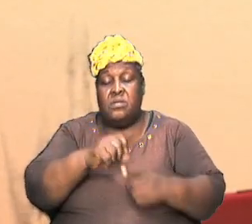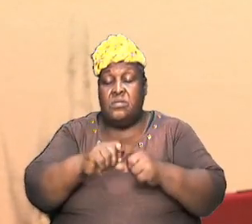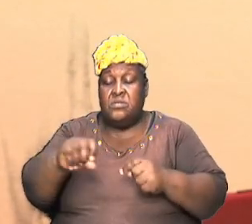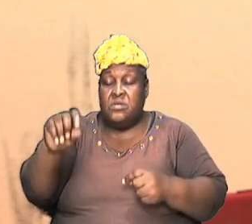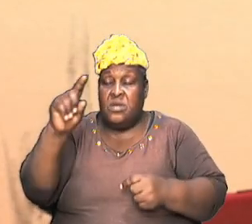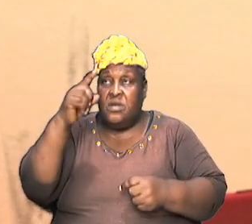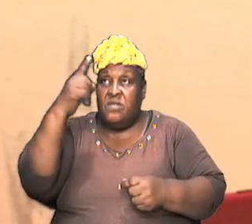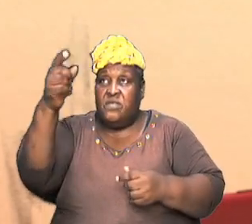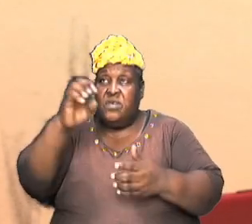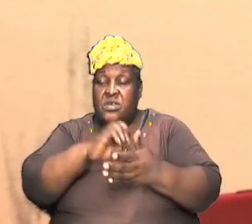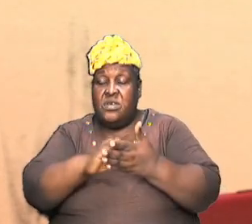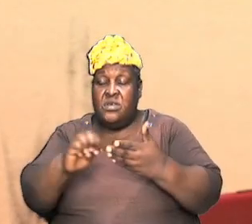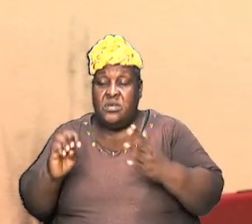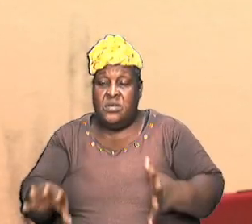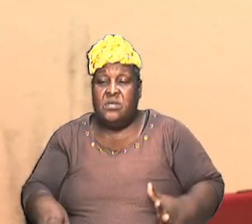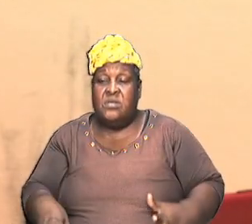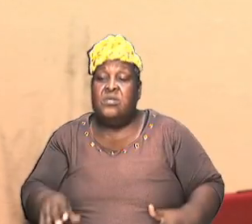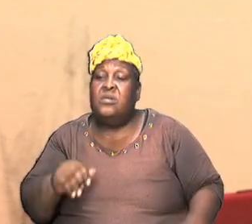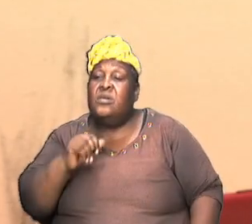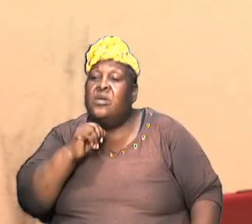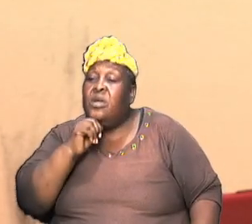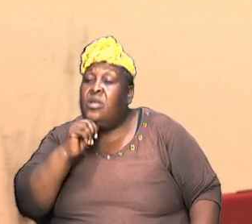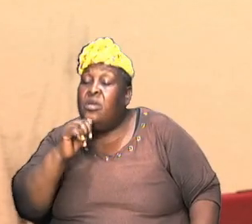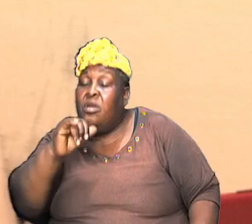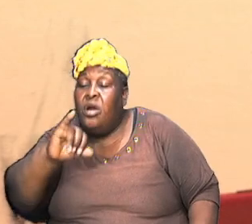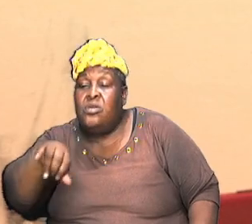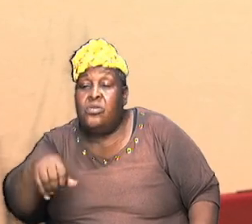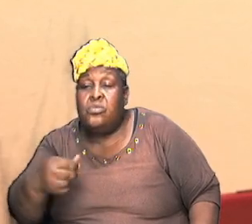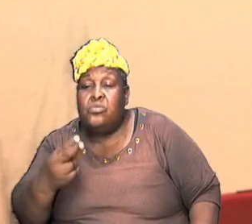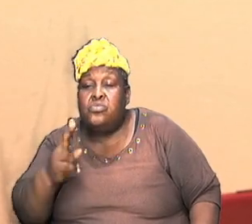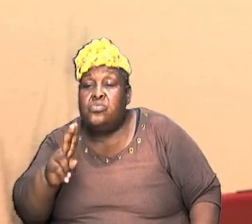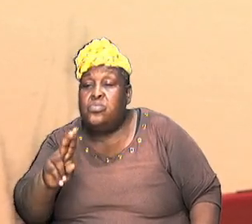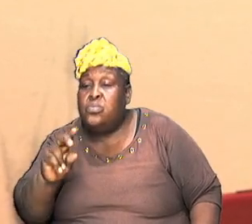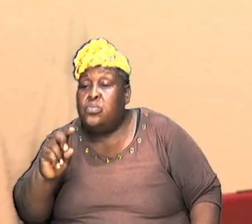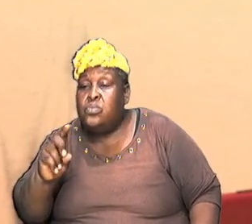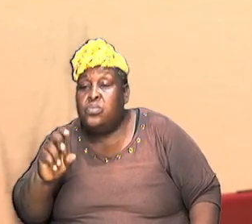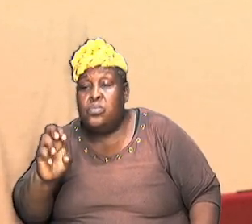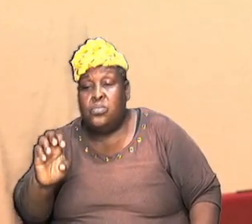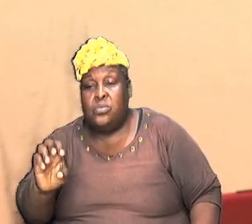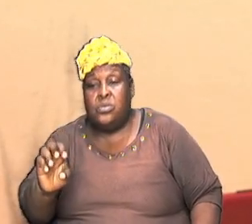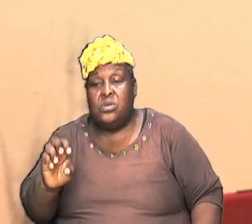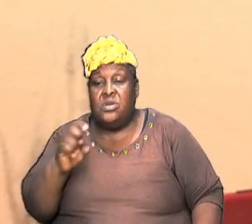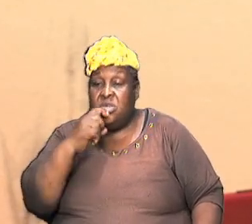it wasn't Jude actually speaking those words